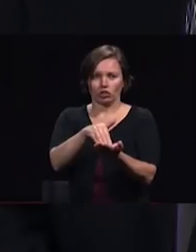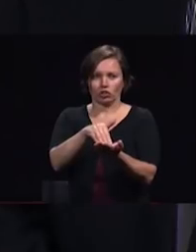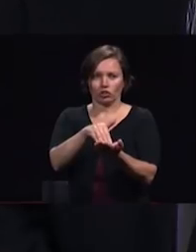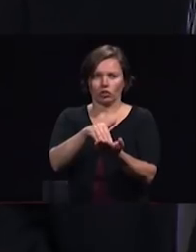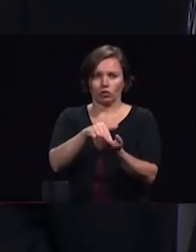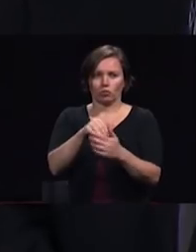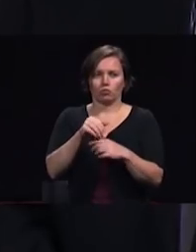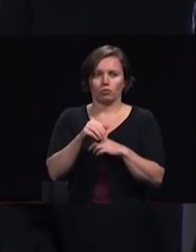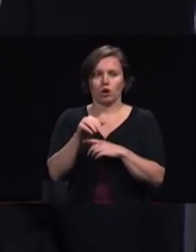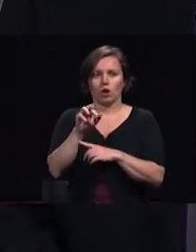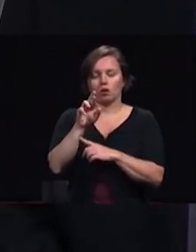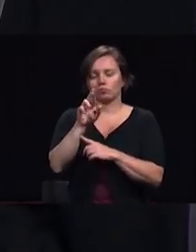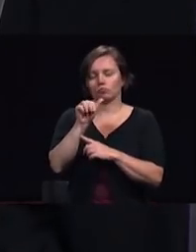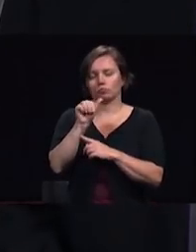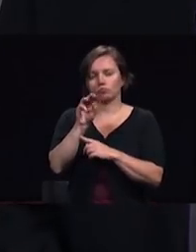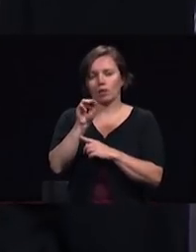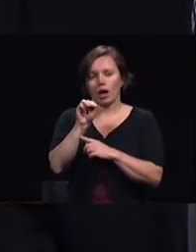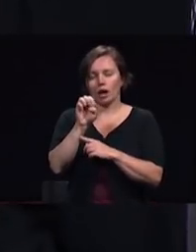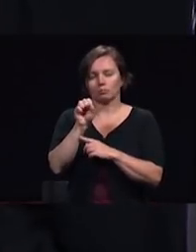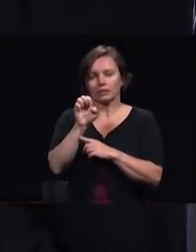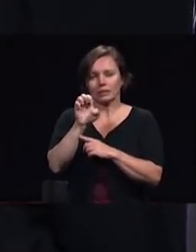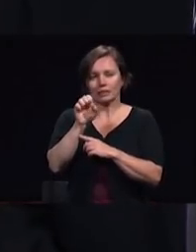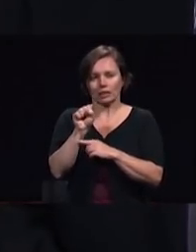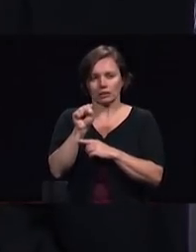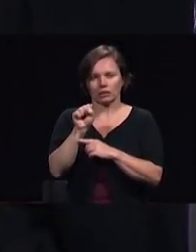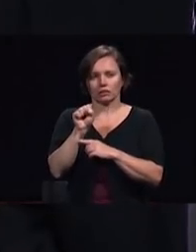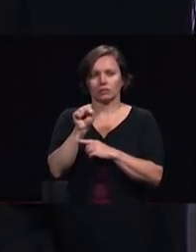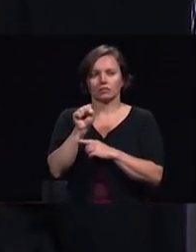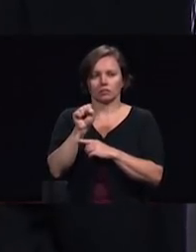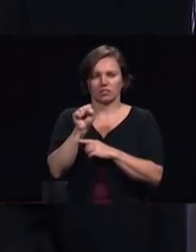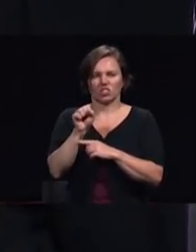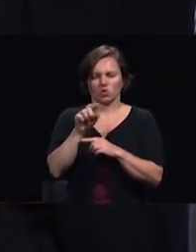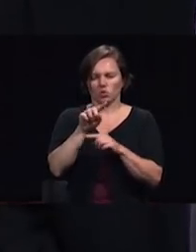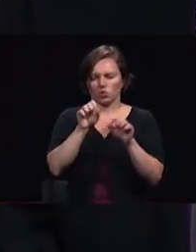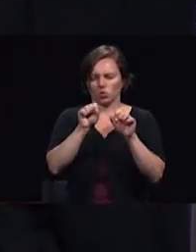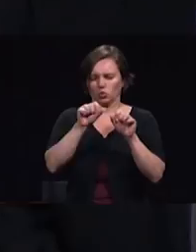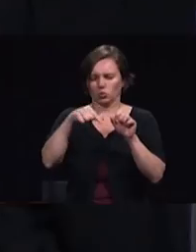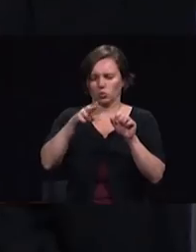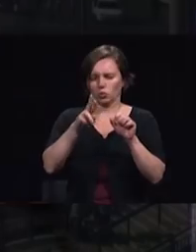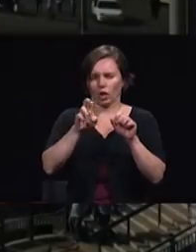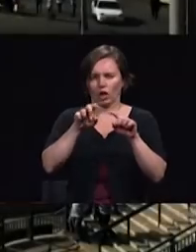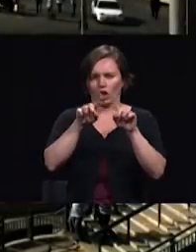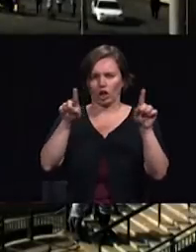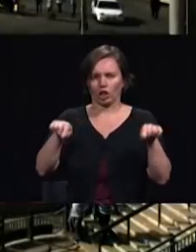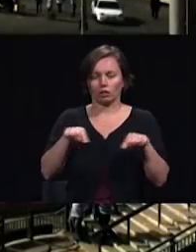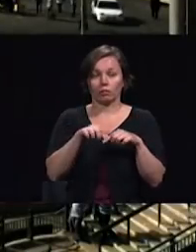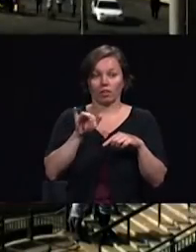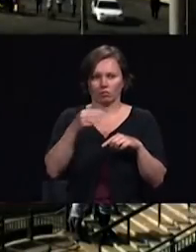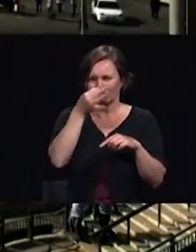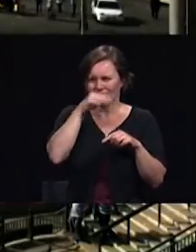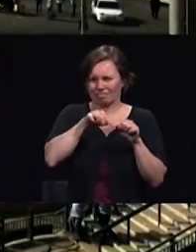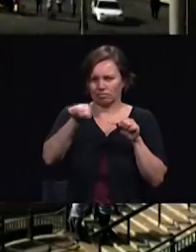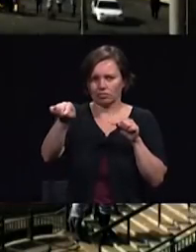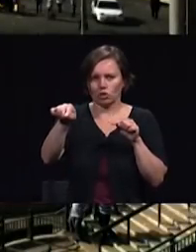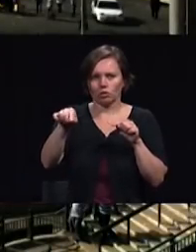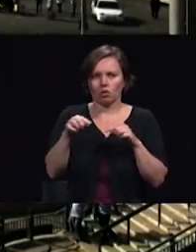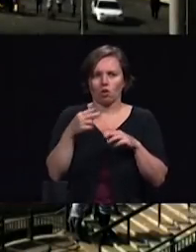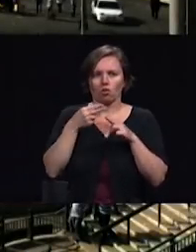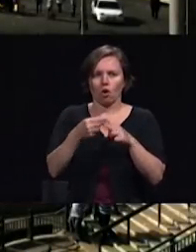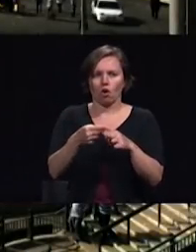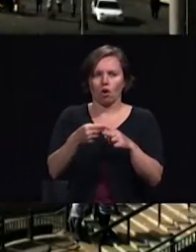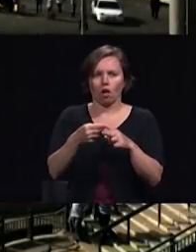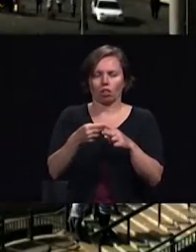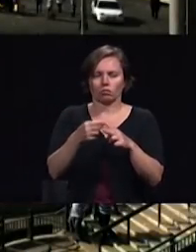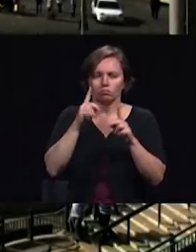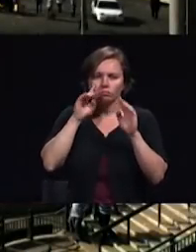is a large building and right there is the right there Ramsey Square is really what we call the heartbeat of the city